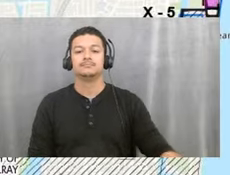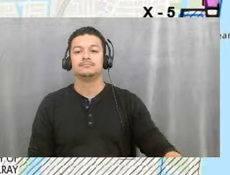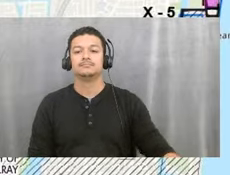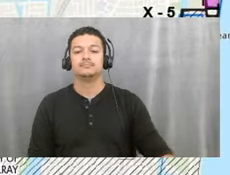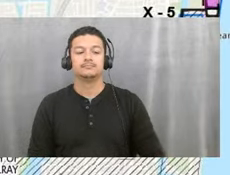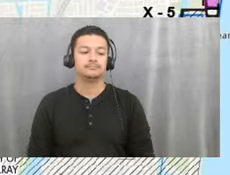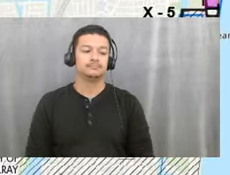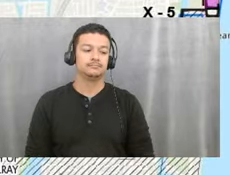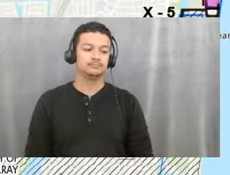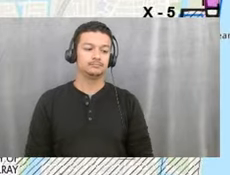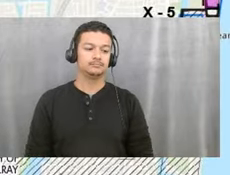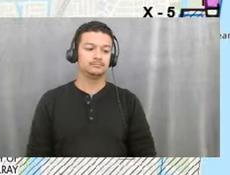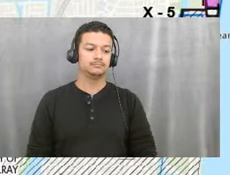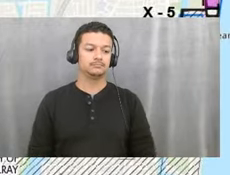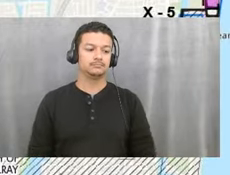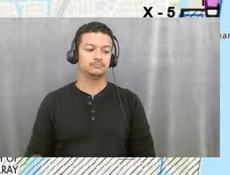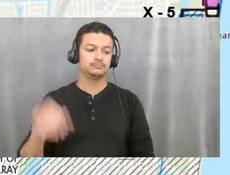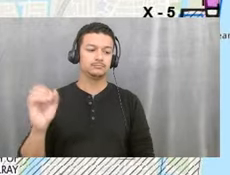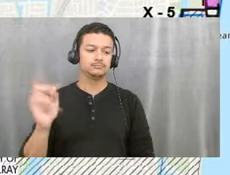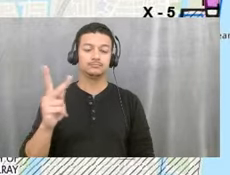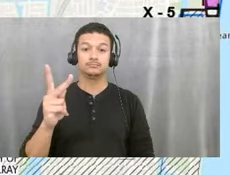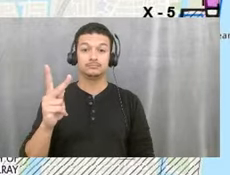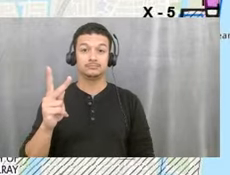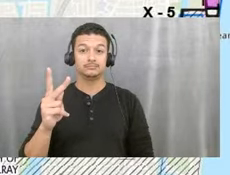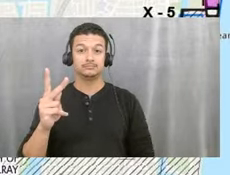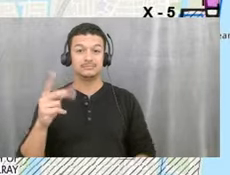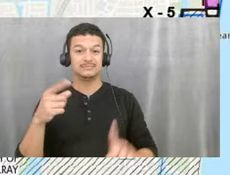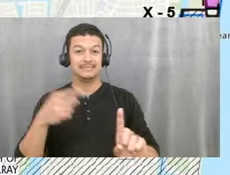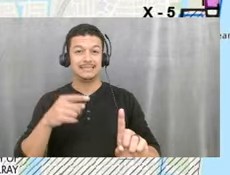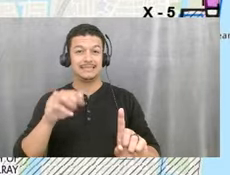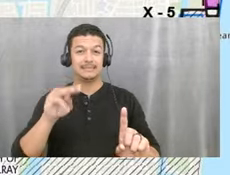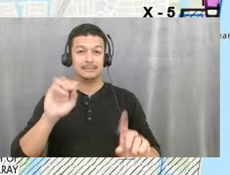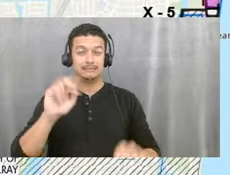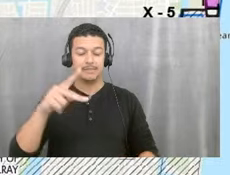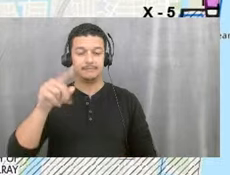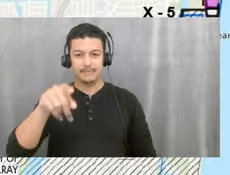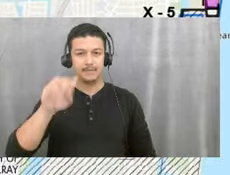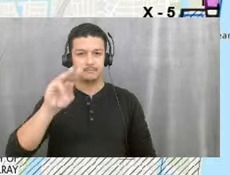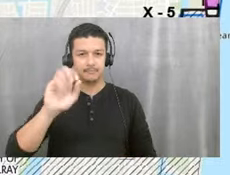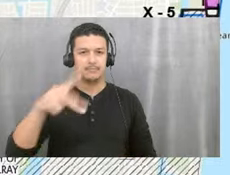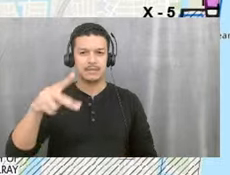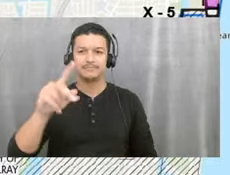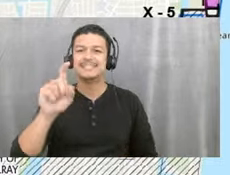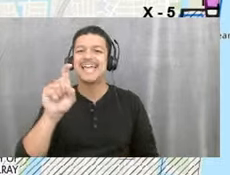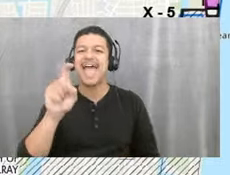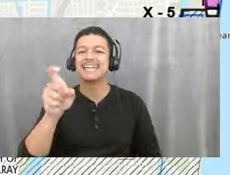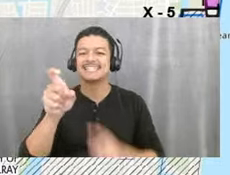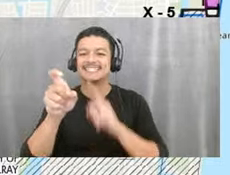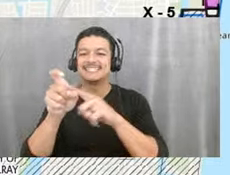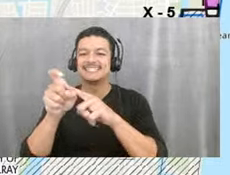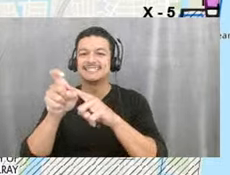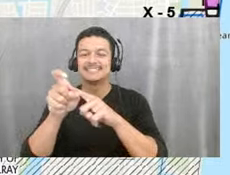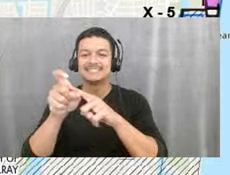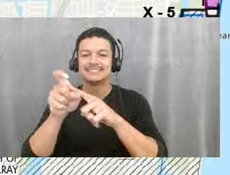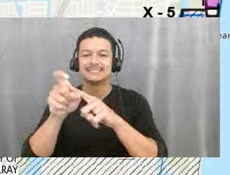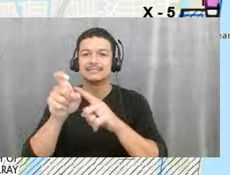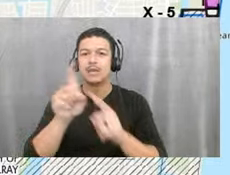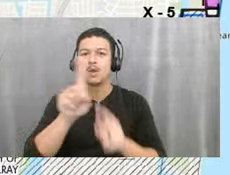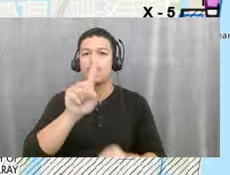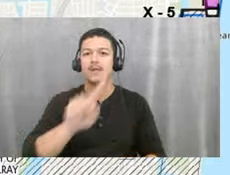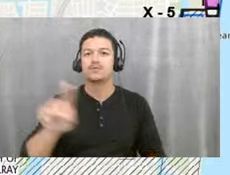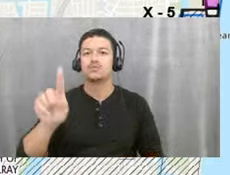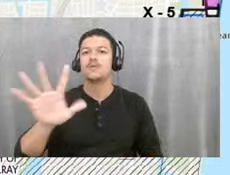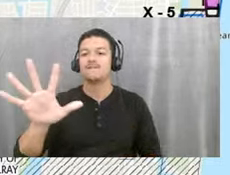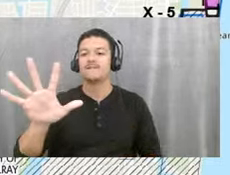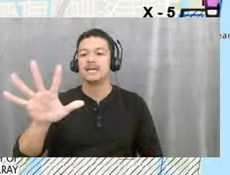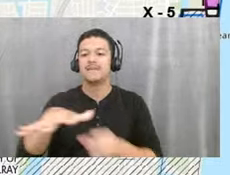Okay. So this map, what I'm calling X areas, um, X areas, one through five are areas that we are still